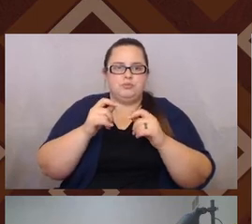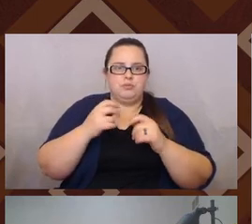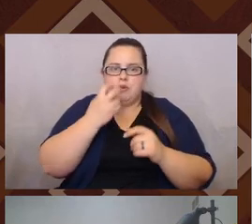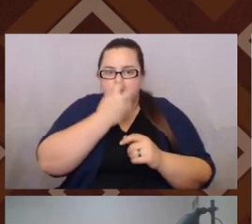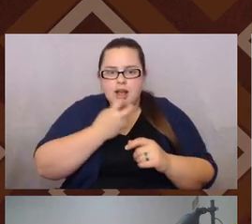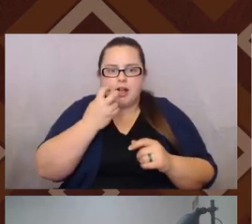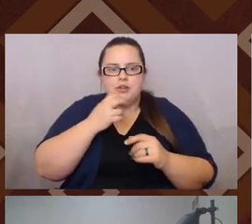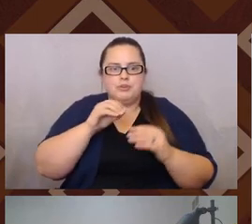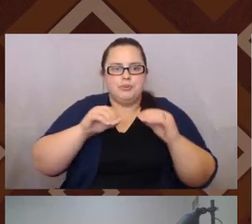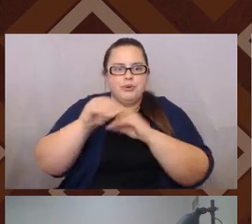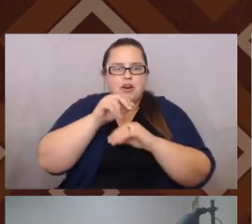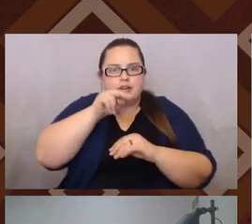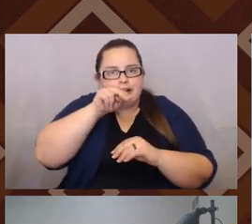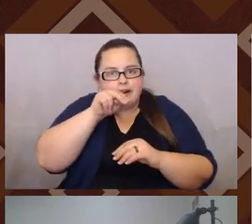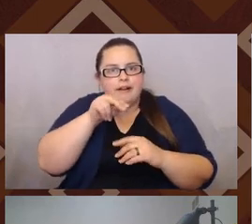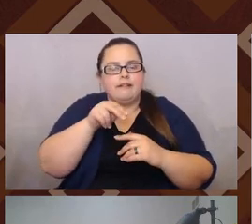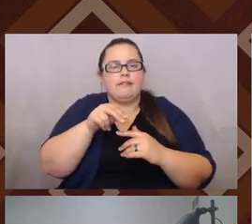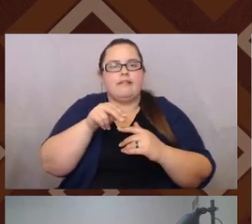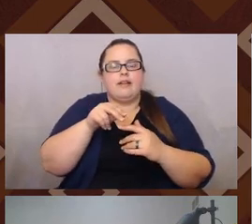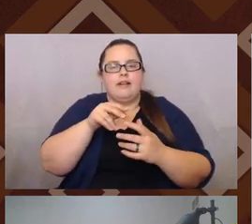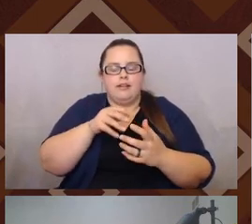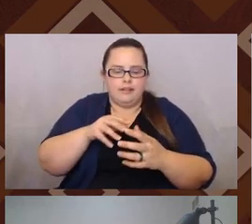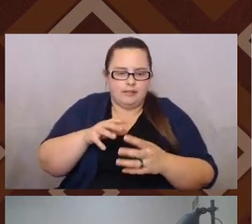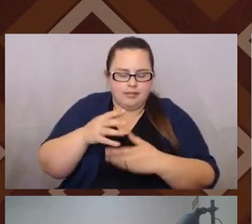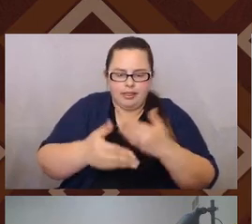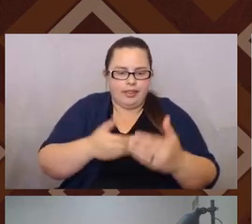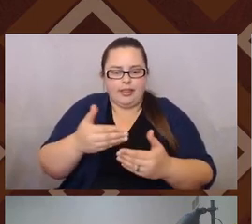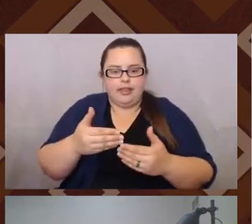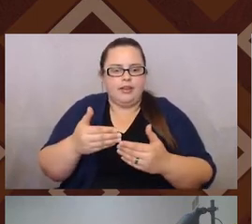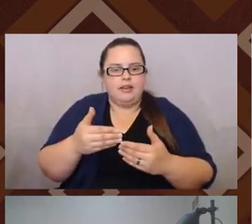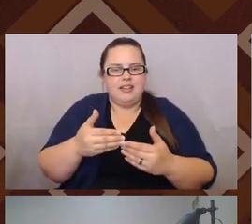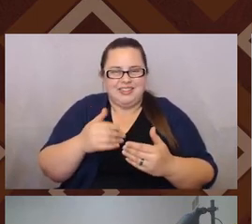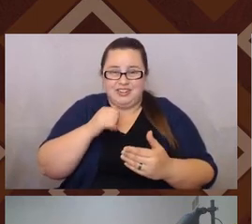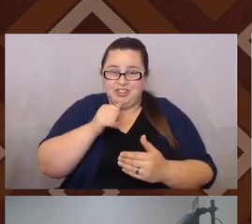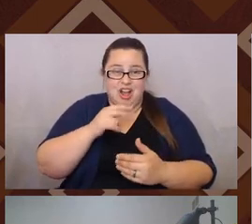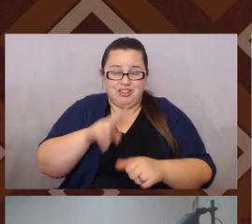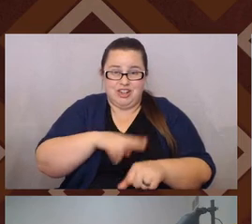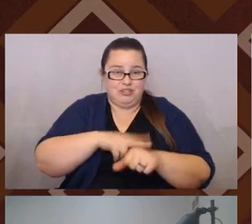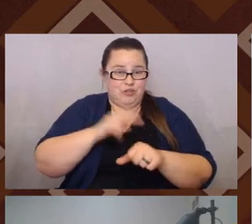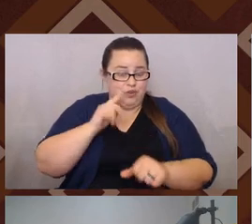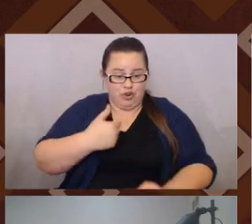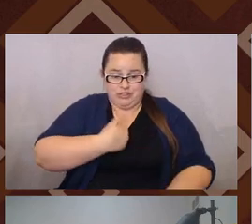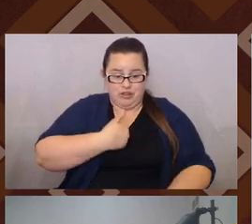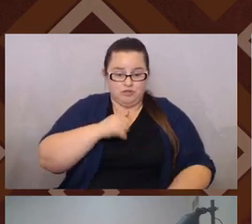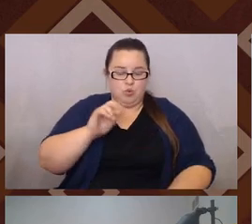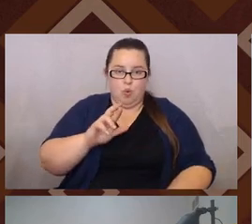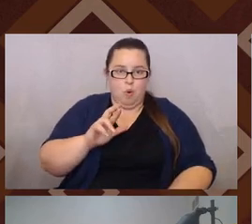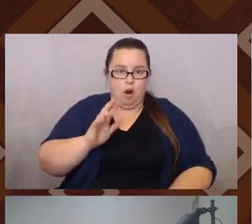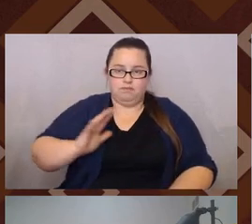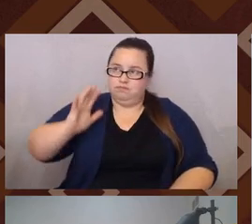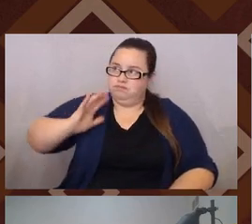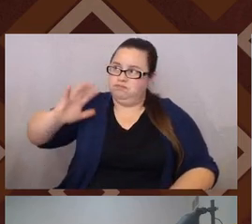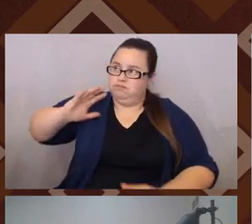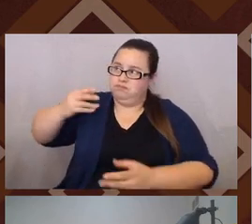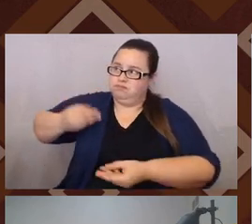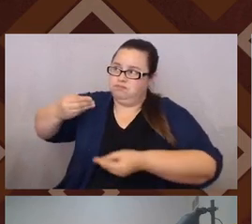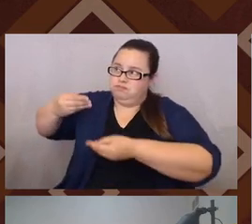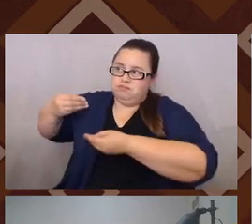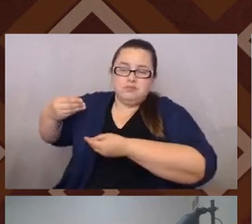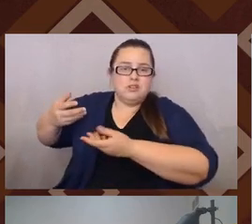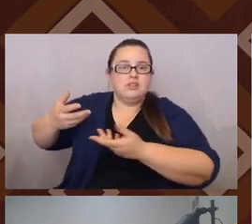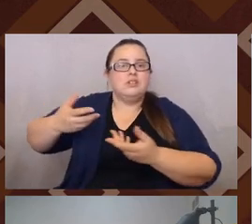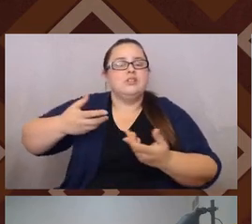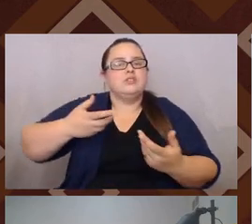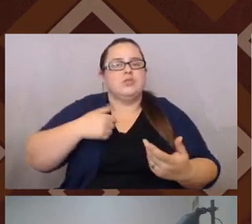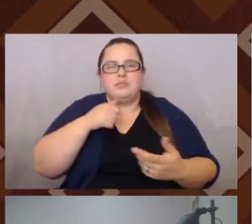engage and do things in particular ways that are not like natural to us or ancestors. So like, I'm not here to, you